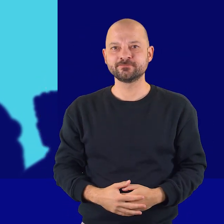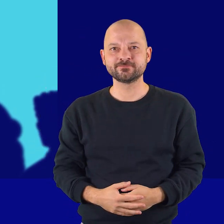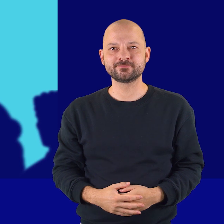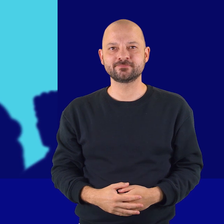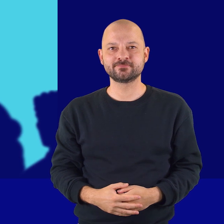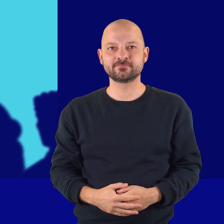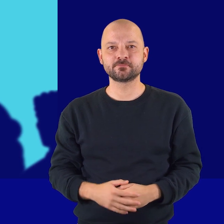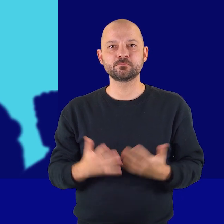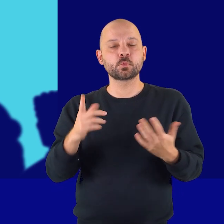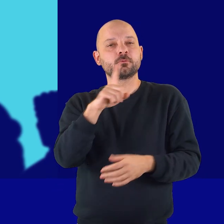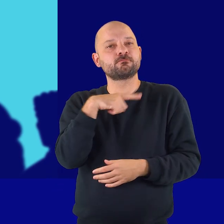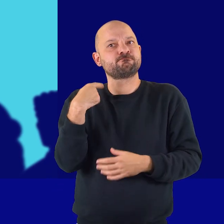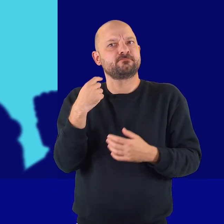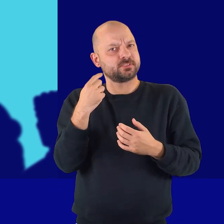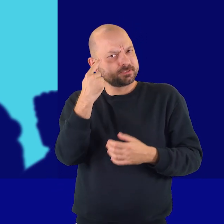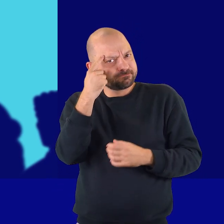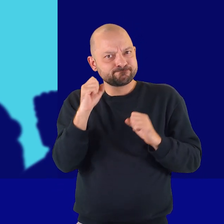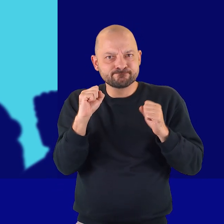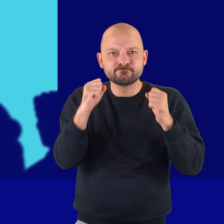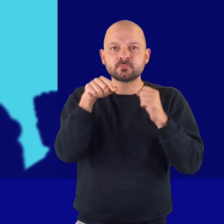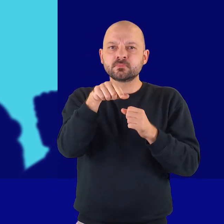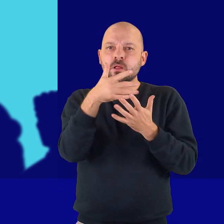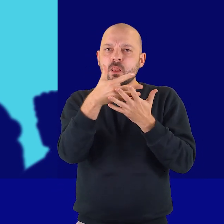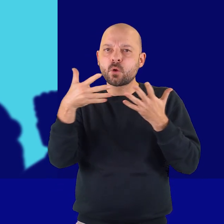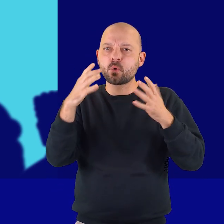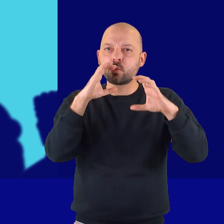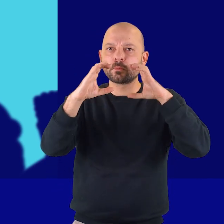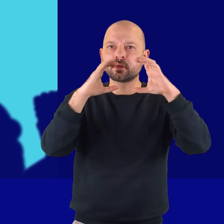We strive to use language that is sensitive to discrimination.